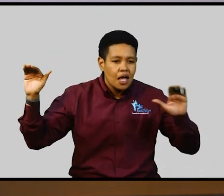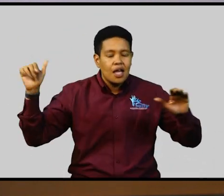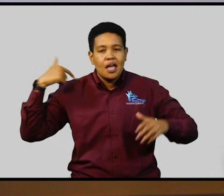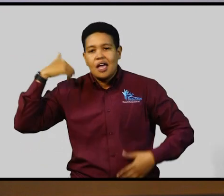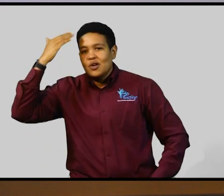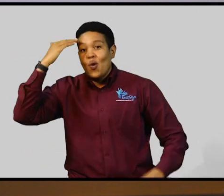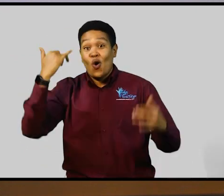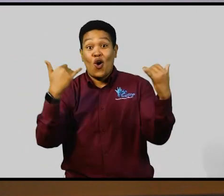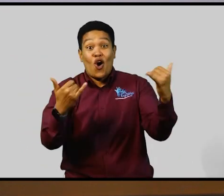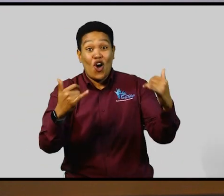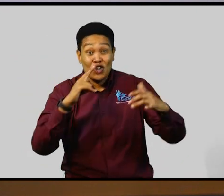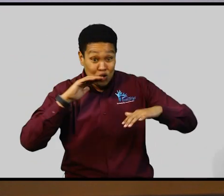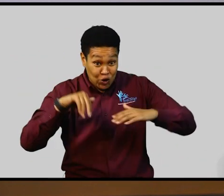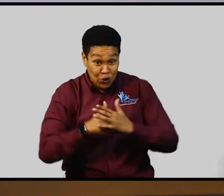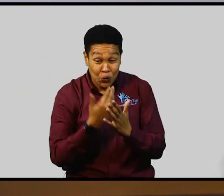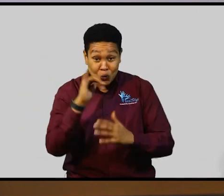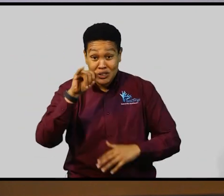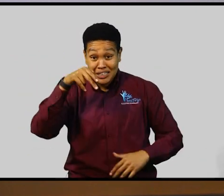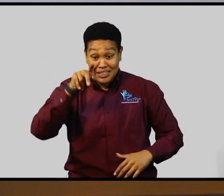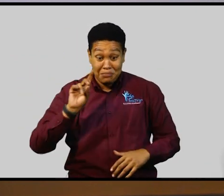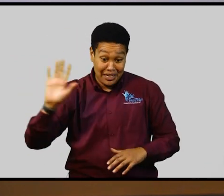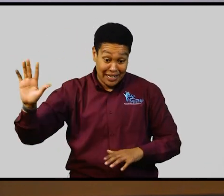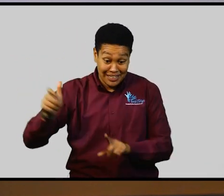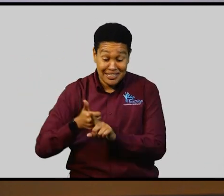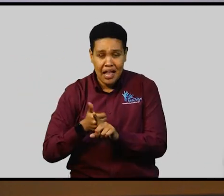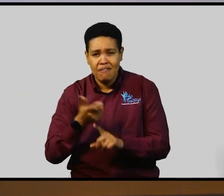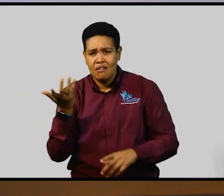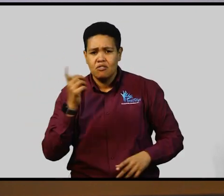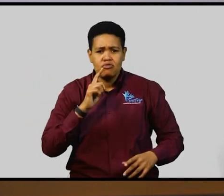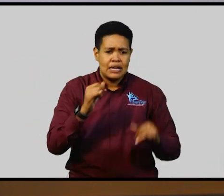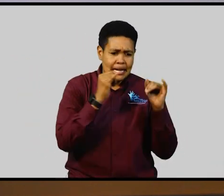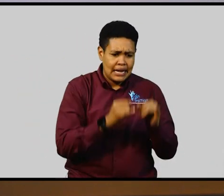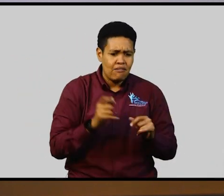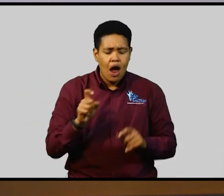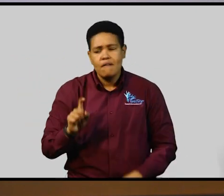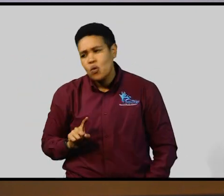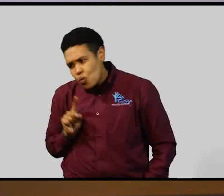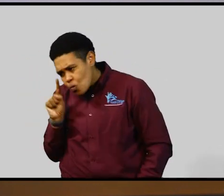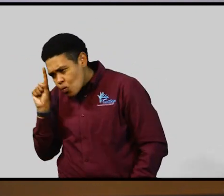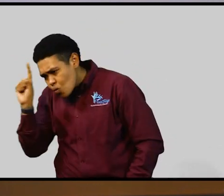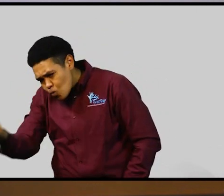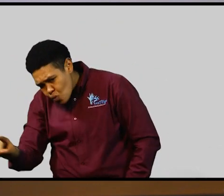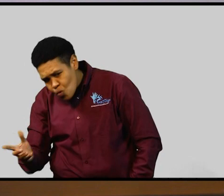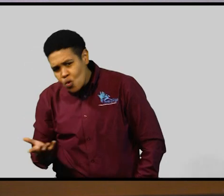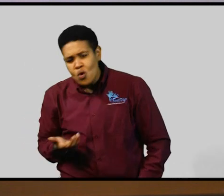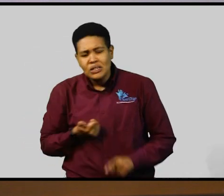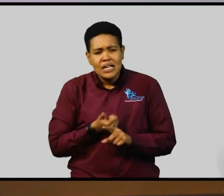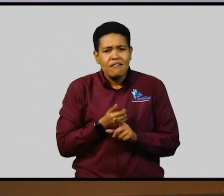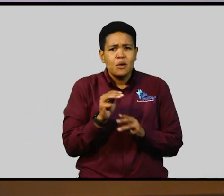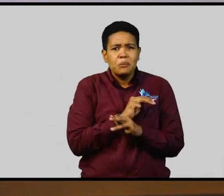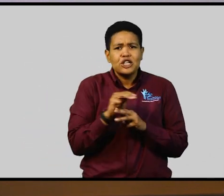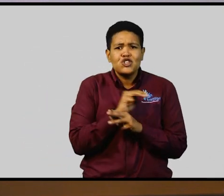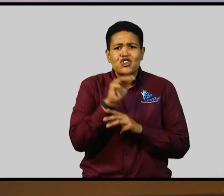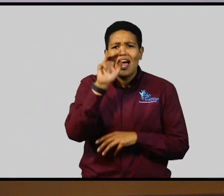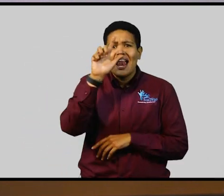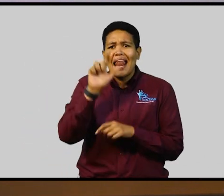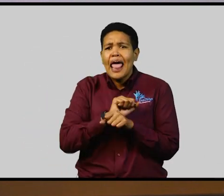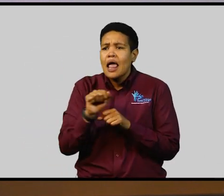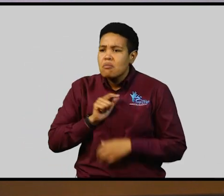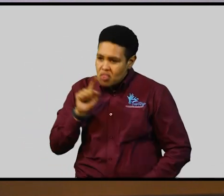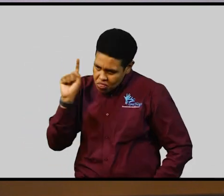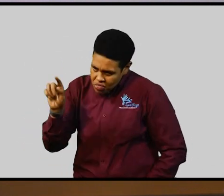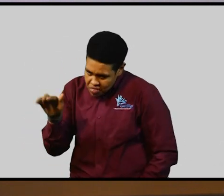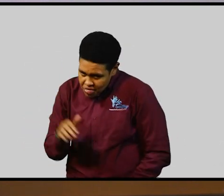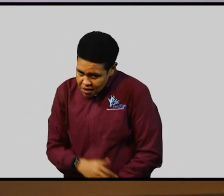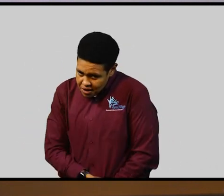currently the new JCPD individuals have to go to the Ministry when they